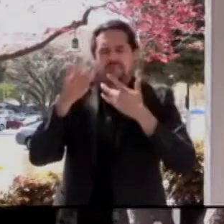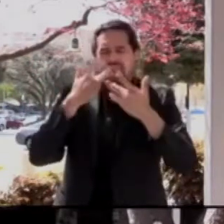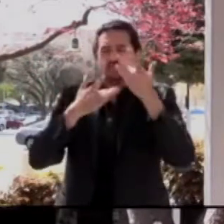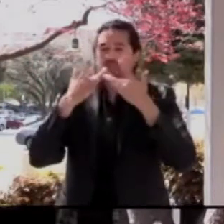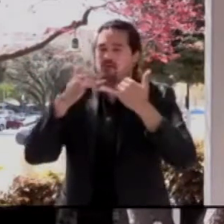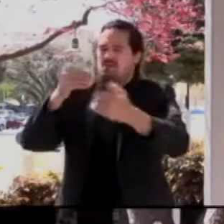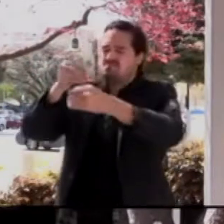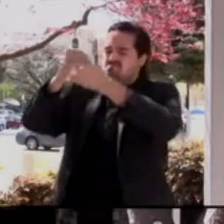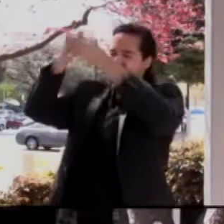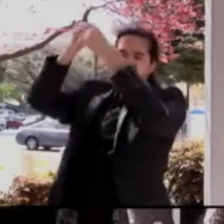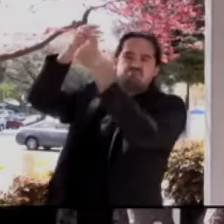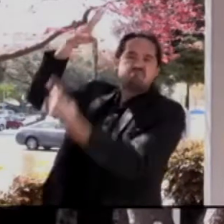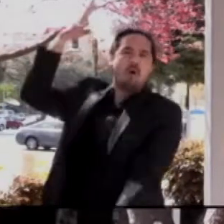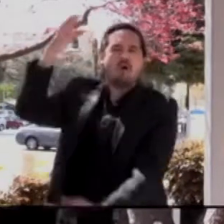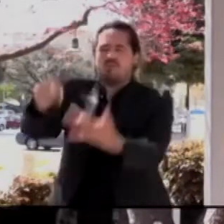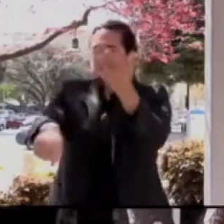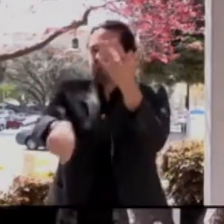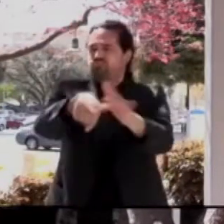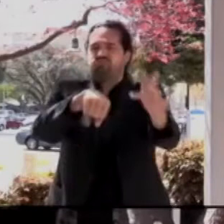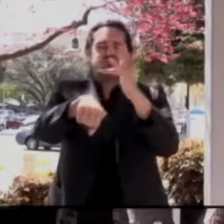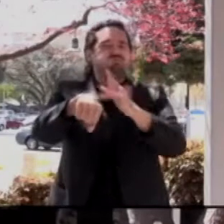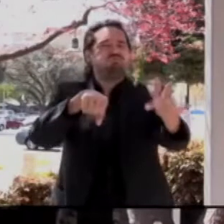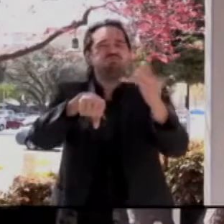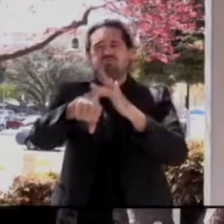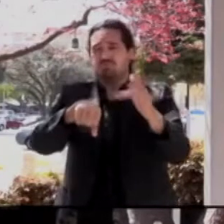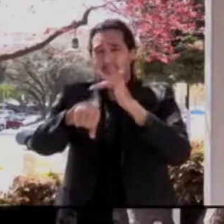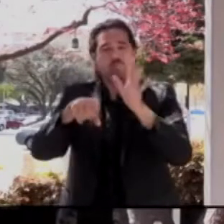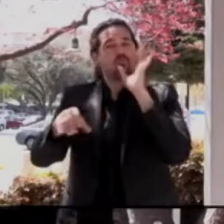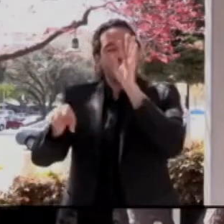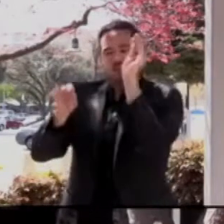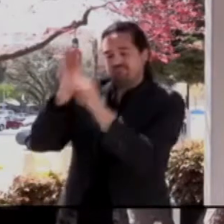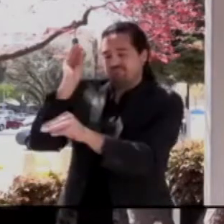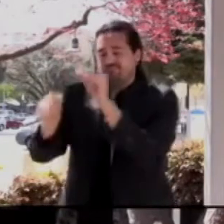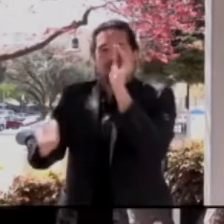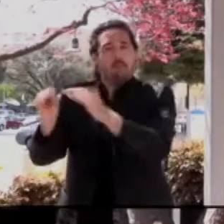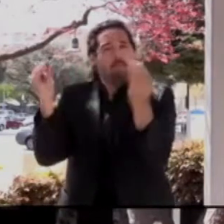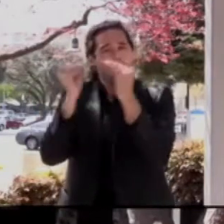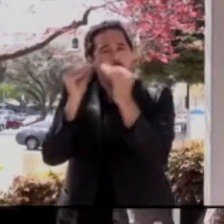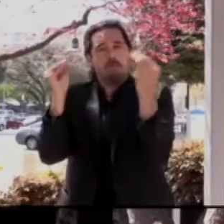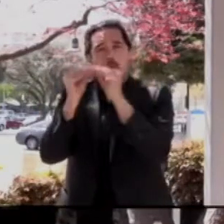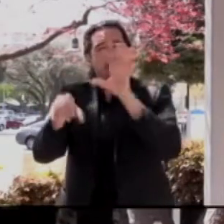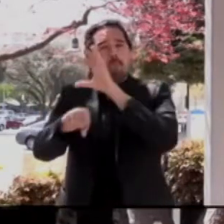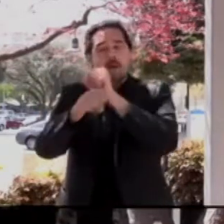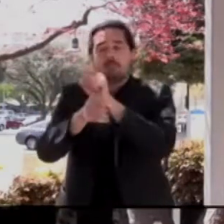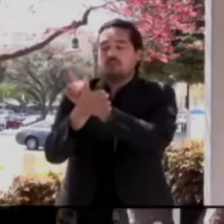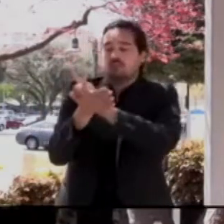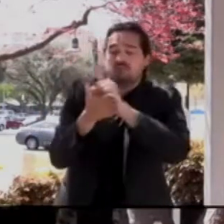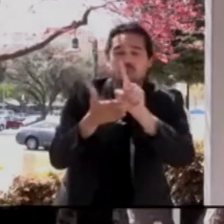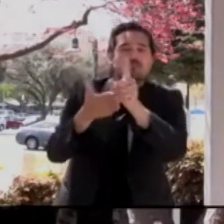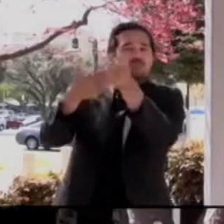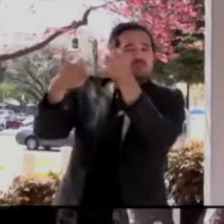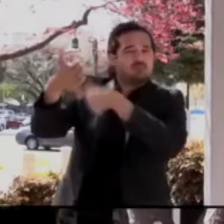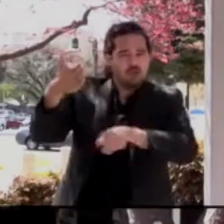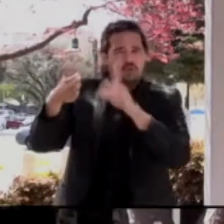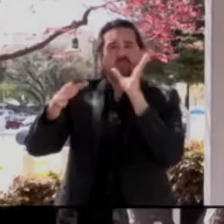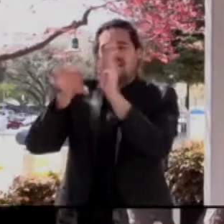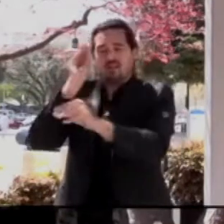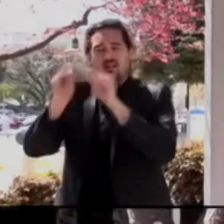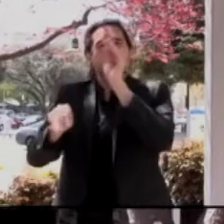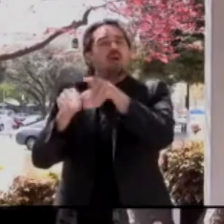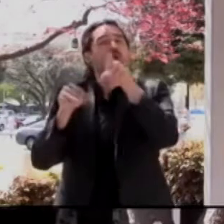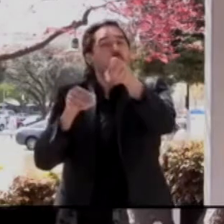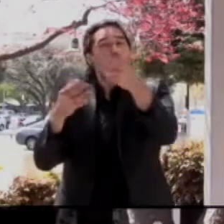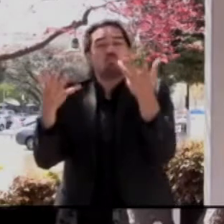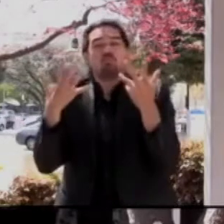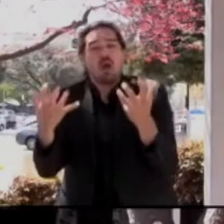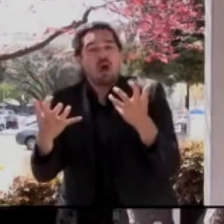even more appointments throughout the rest of this week and for the week ahead. Anyone who's age 16 or older who lives